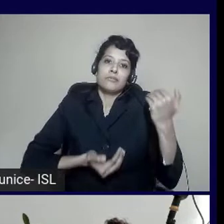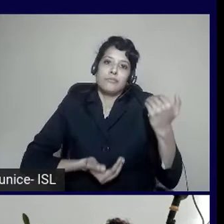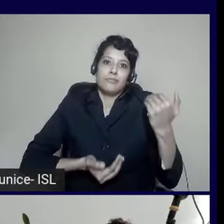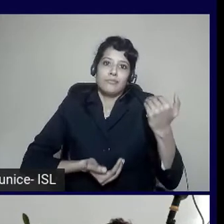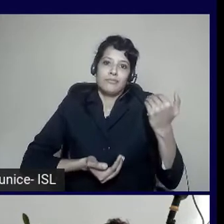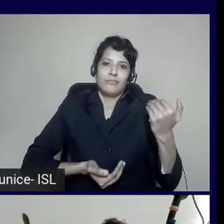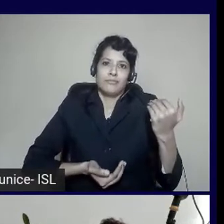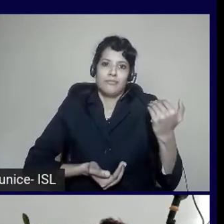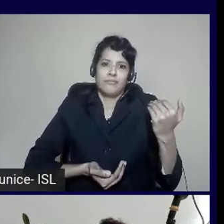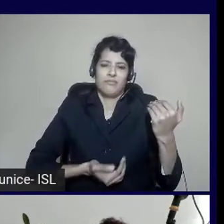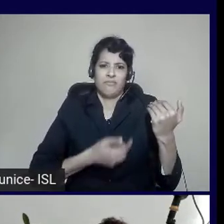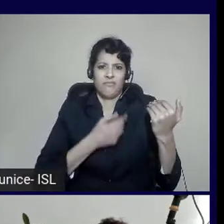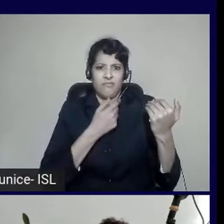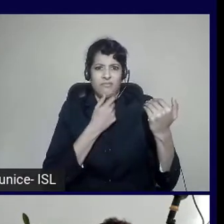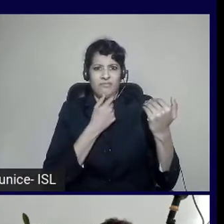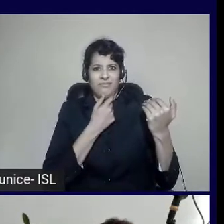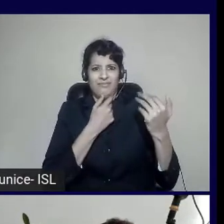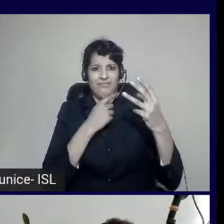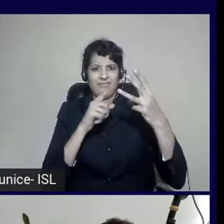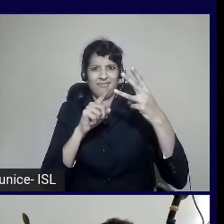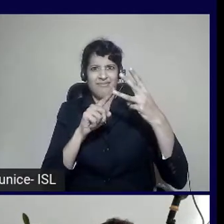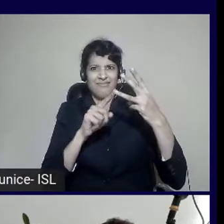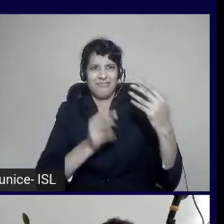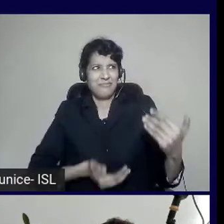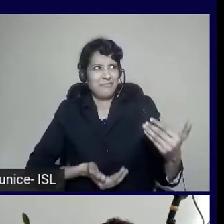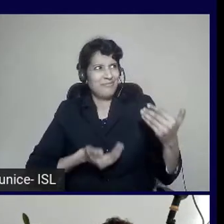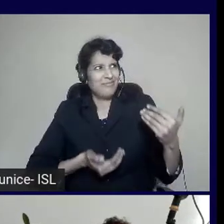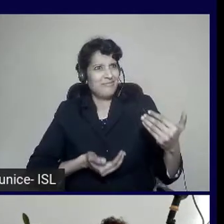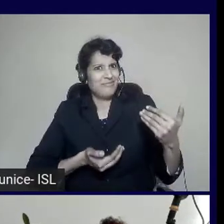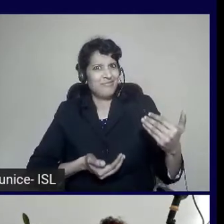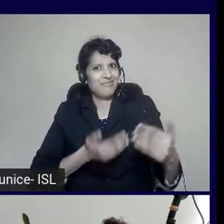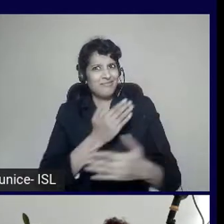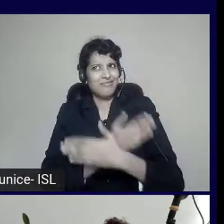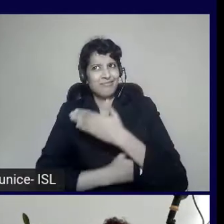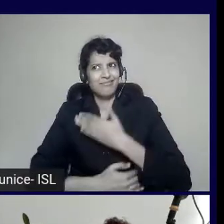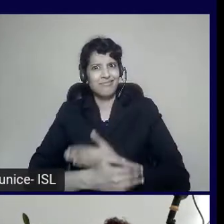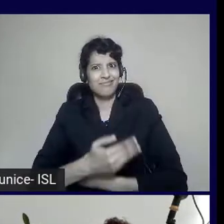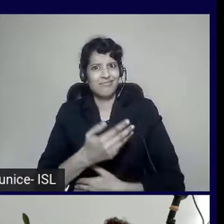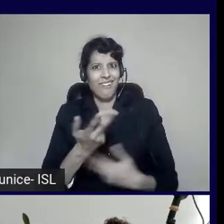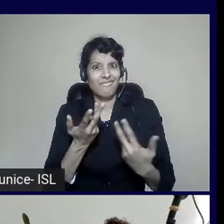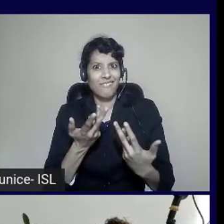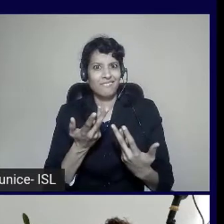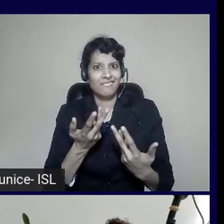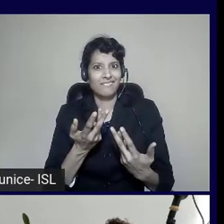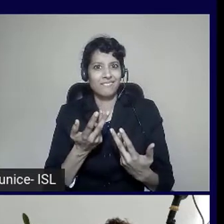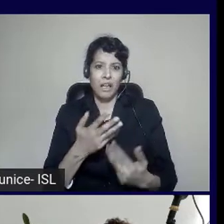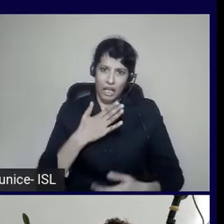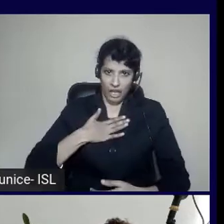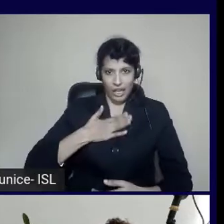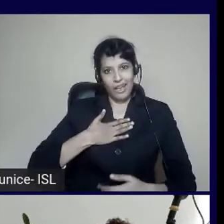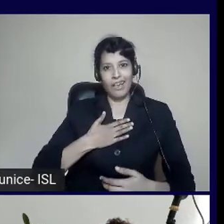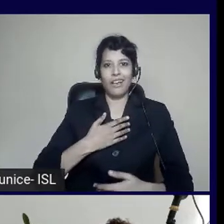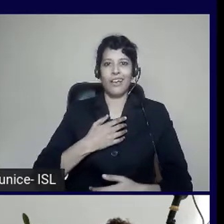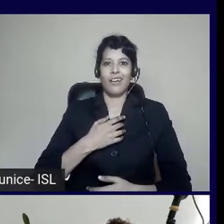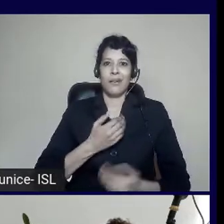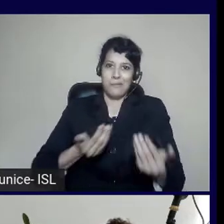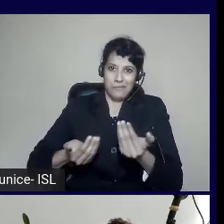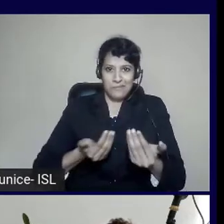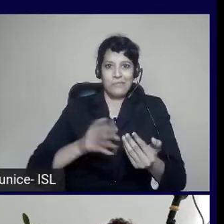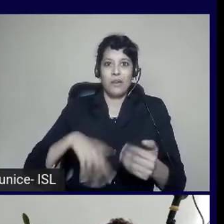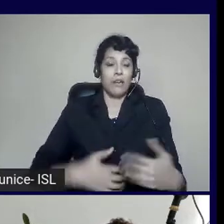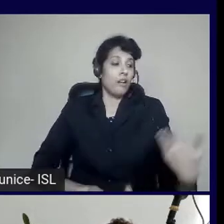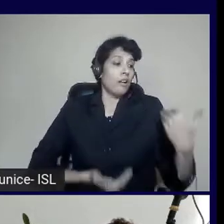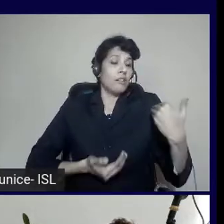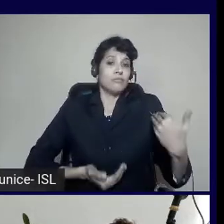saying. A new parent doesn't have any accessible requirements. But I've been a parent. I've got two kids. Now, when you're cradling your newborn in your arms,